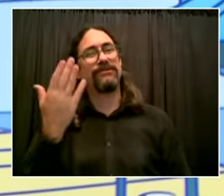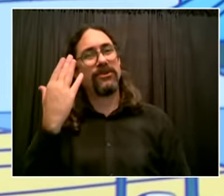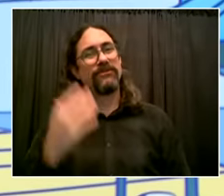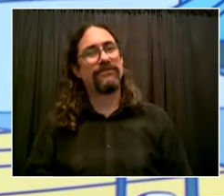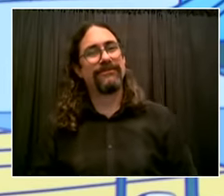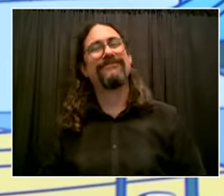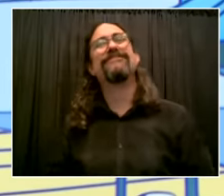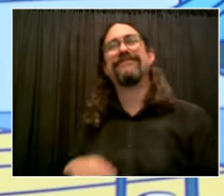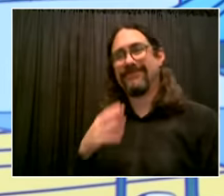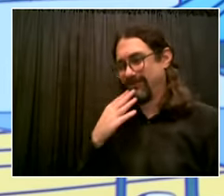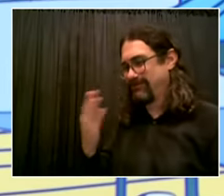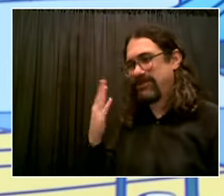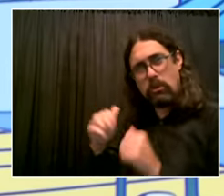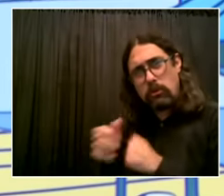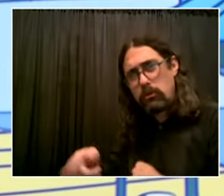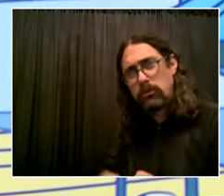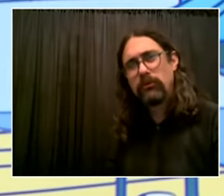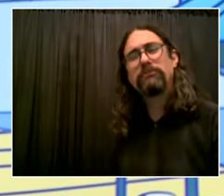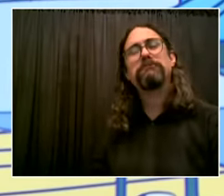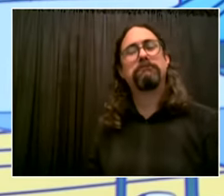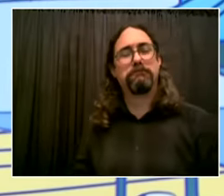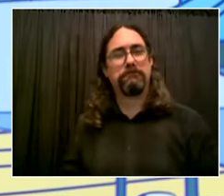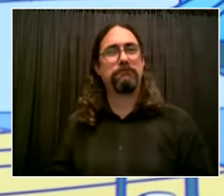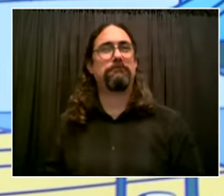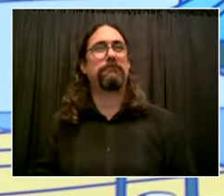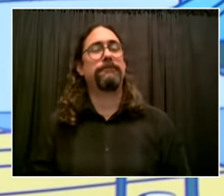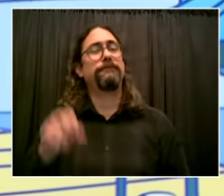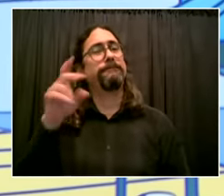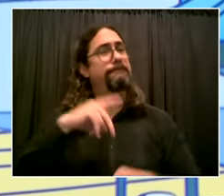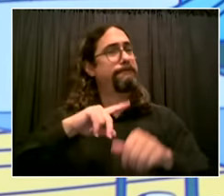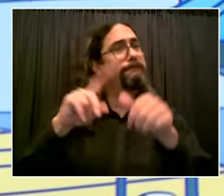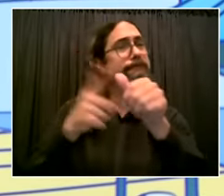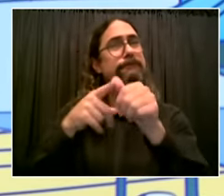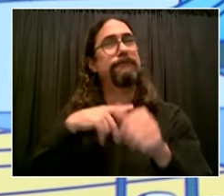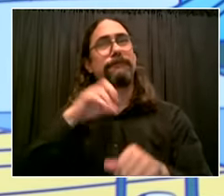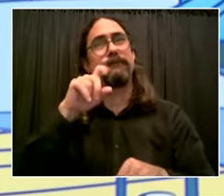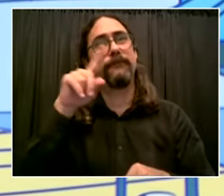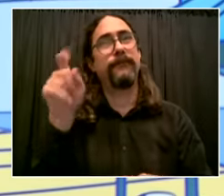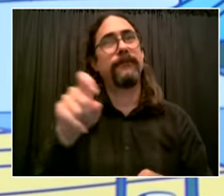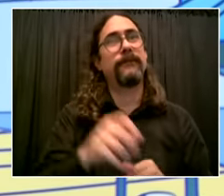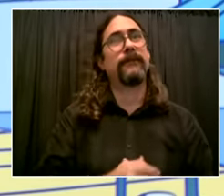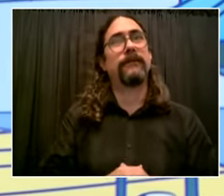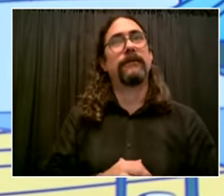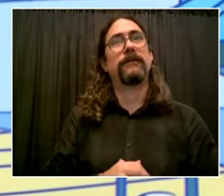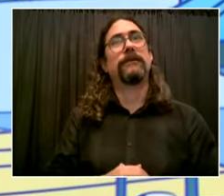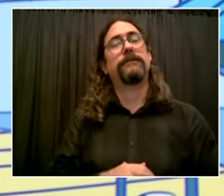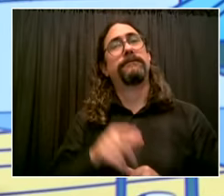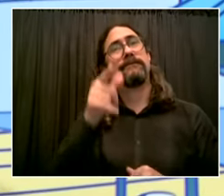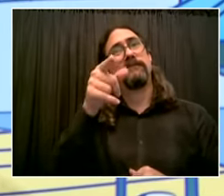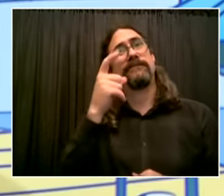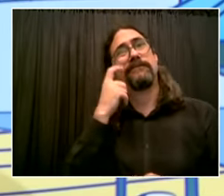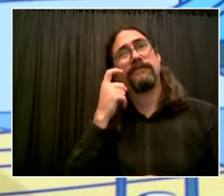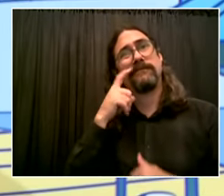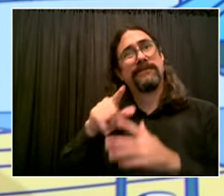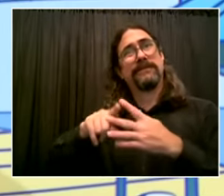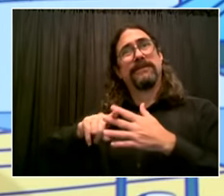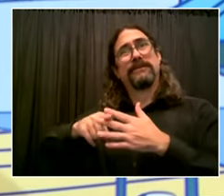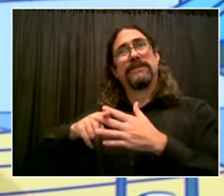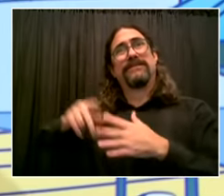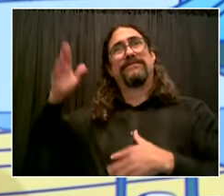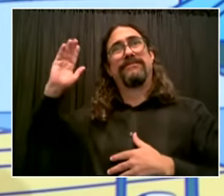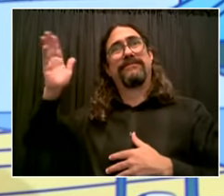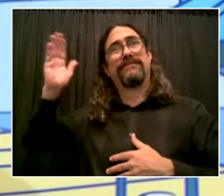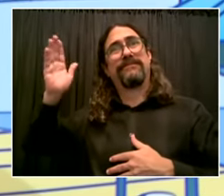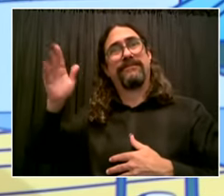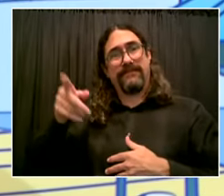to leave nationally in terms of vaccinations uh so you've announced this mandate for teachers but the mypd which